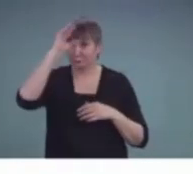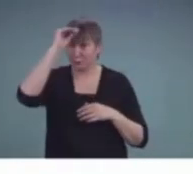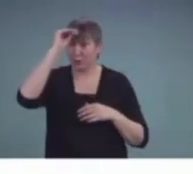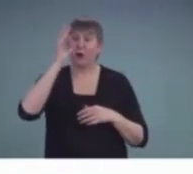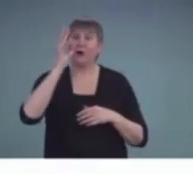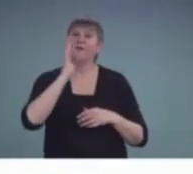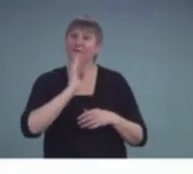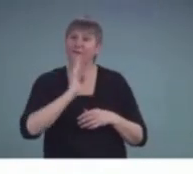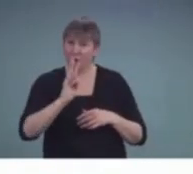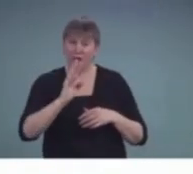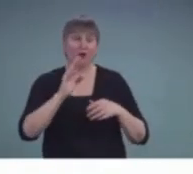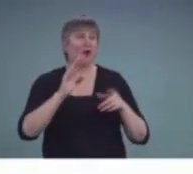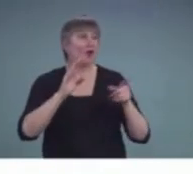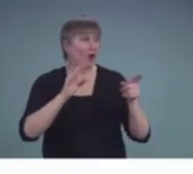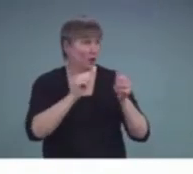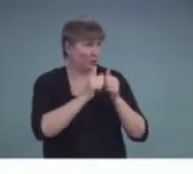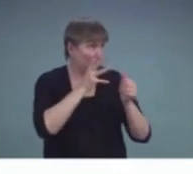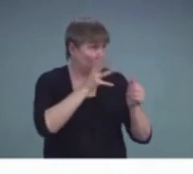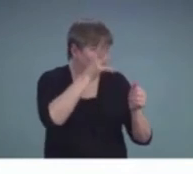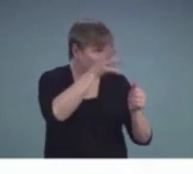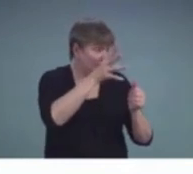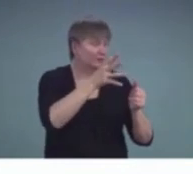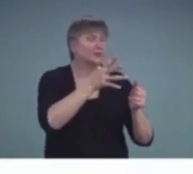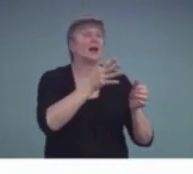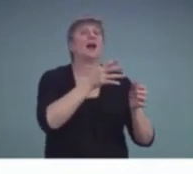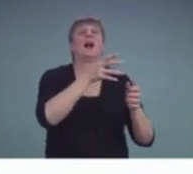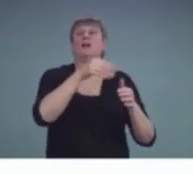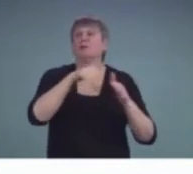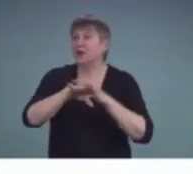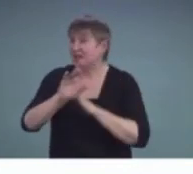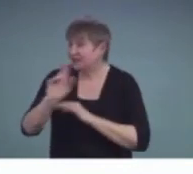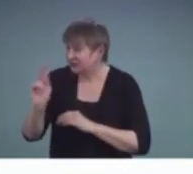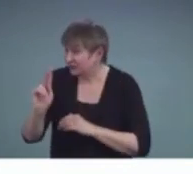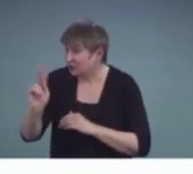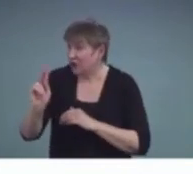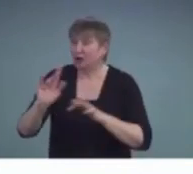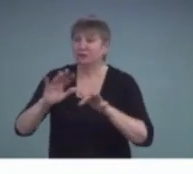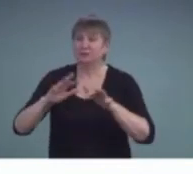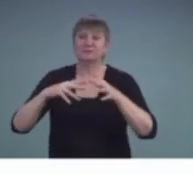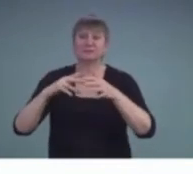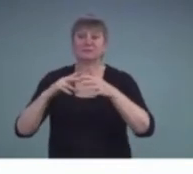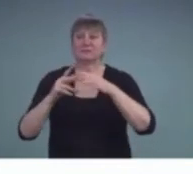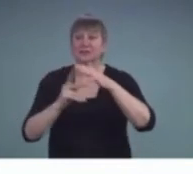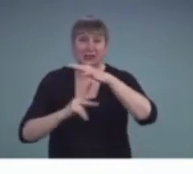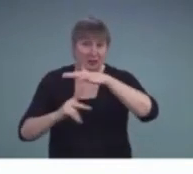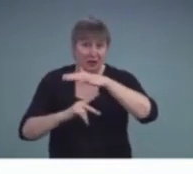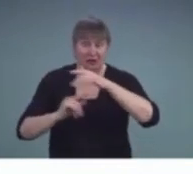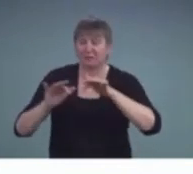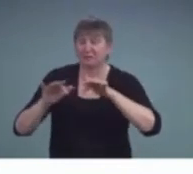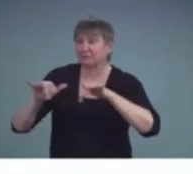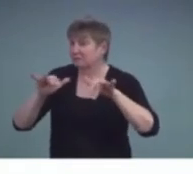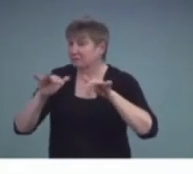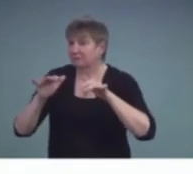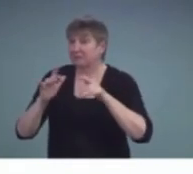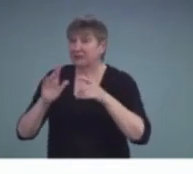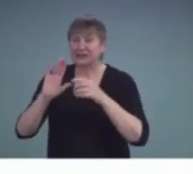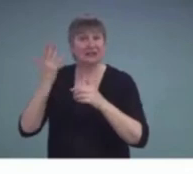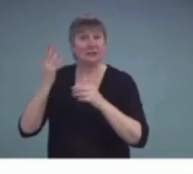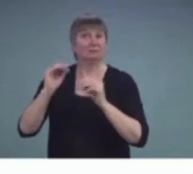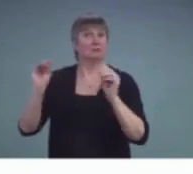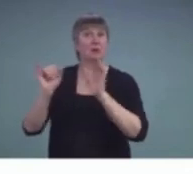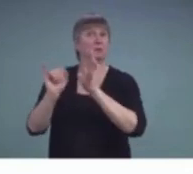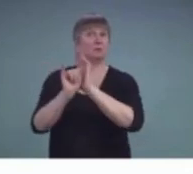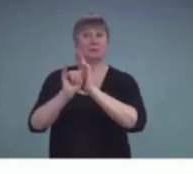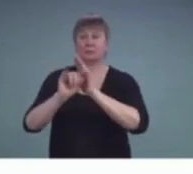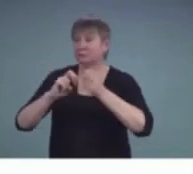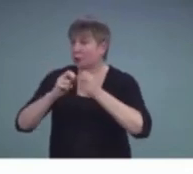for kindergarten, there was no reported significance in learning or any medical issues. We can go to the next